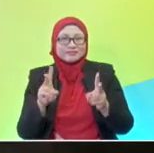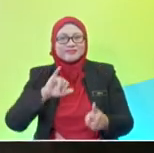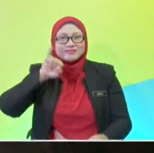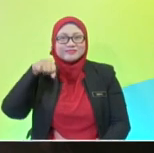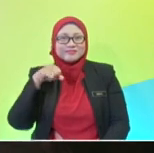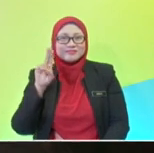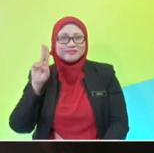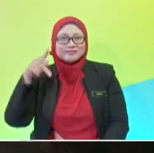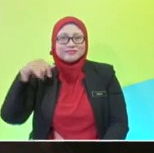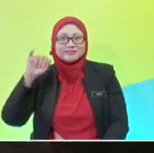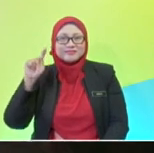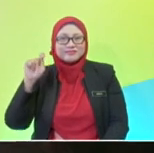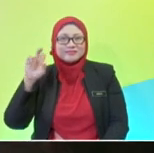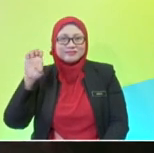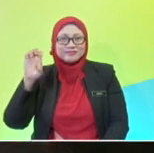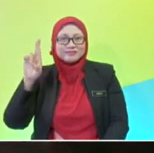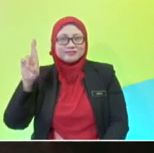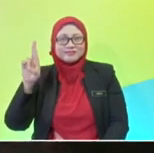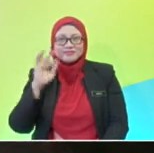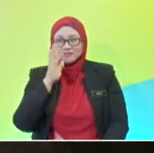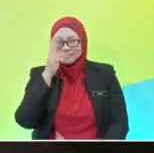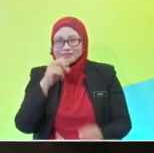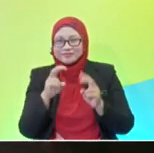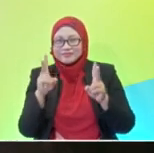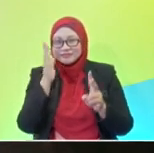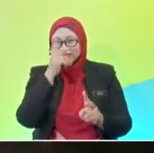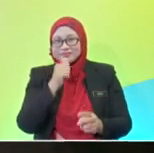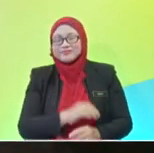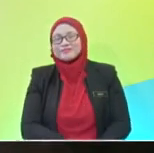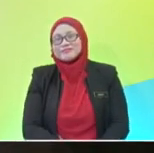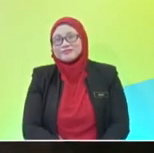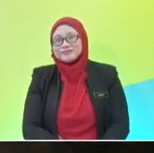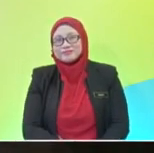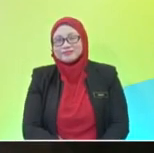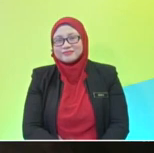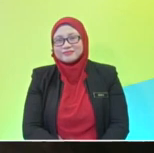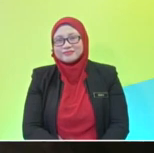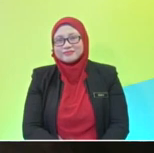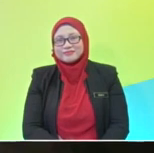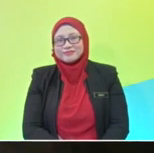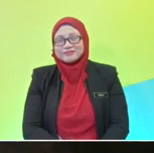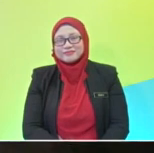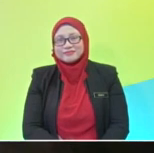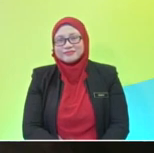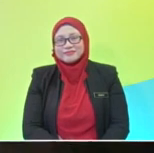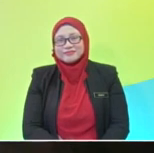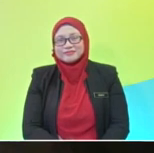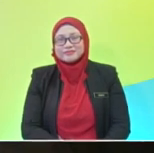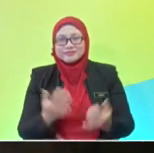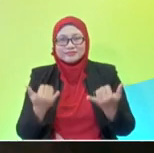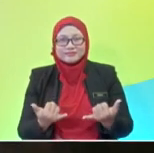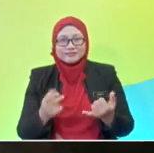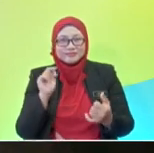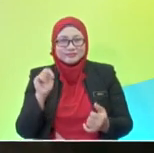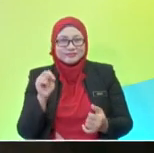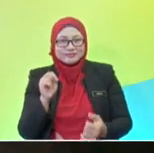Exactly! So, Shafiqah is going to write the lyrics first. Okay, let us wait for Shafiqah to write the lyrics and share